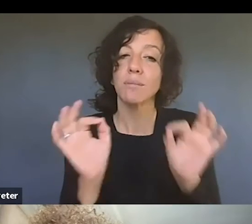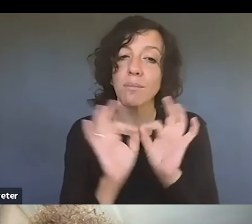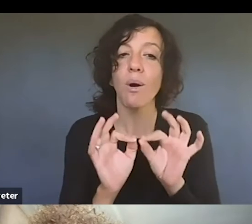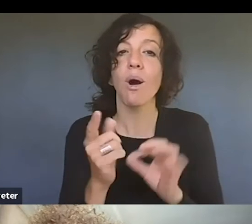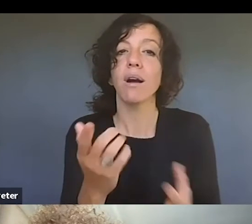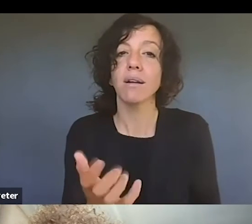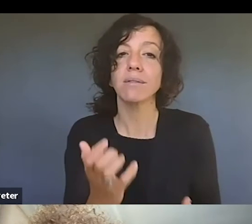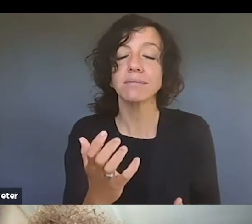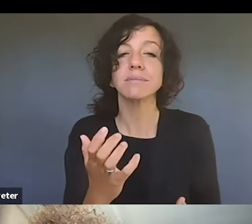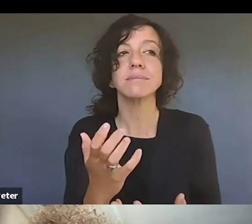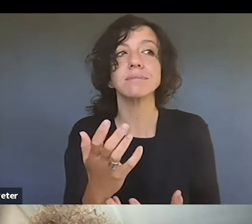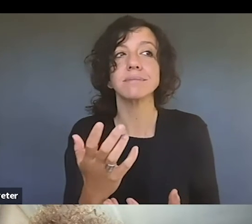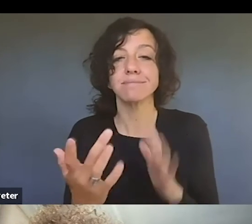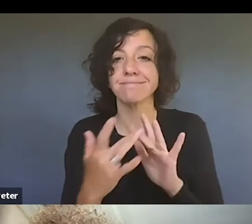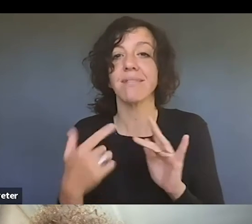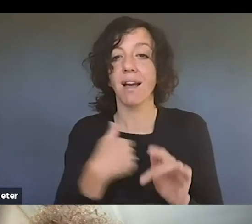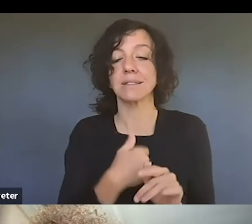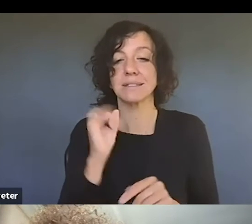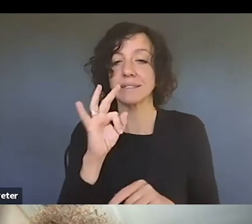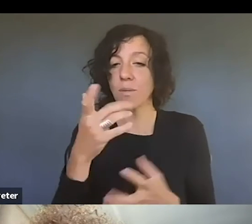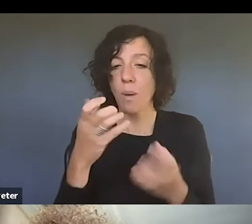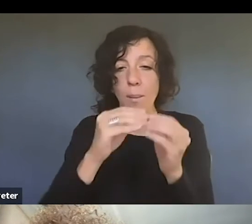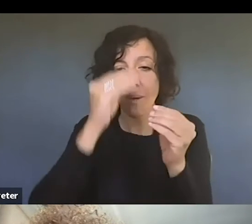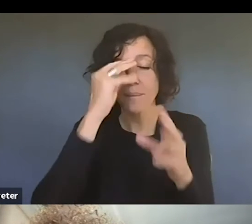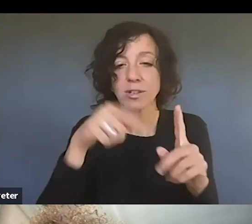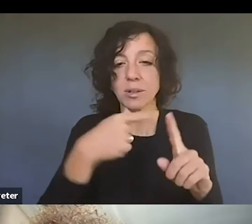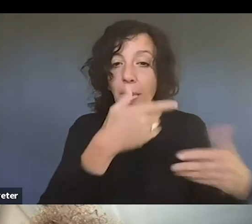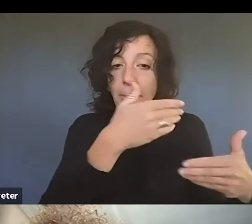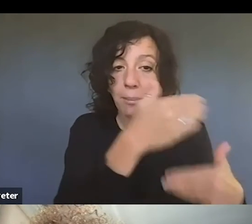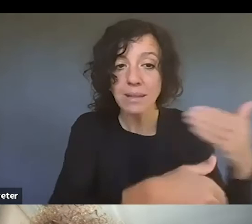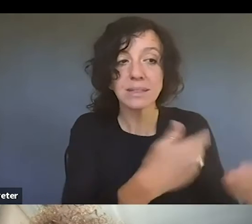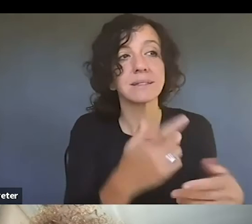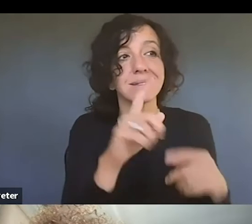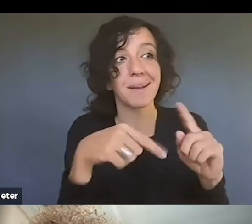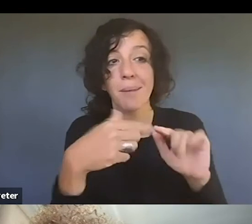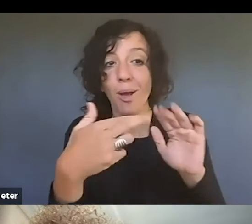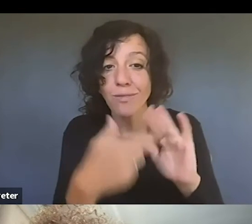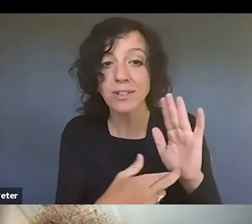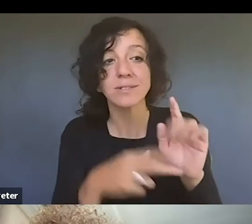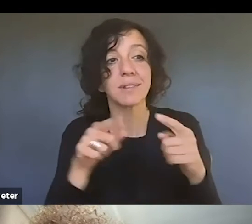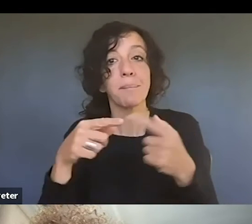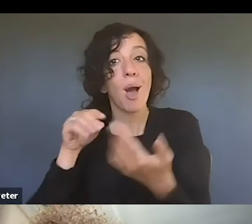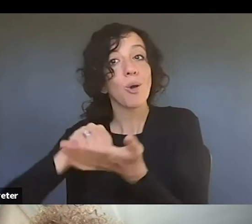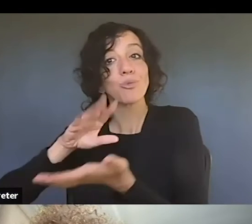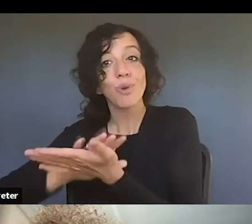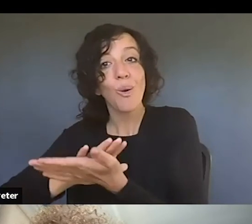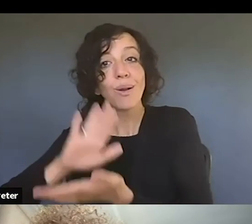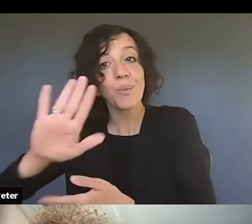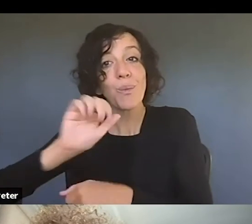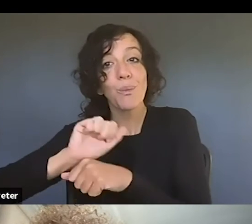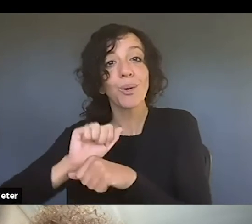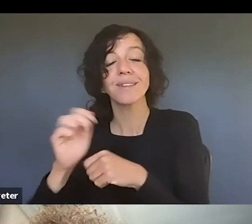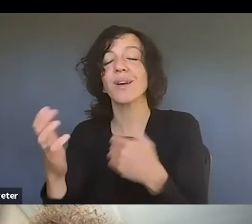process, to get more information, um, about registration or about recordation or whatever it is that you want to do